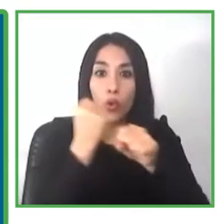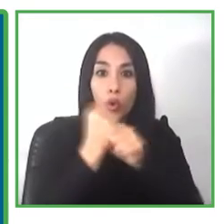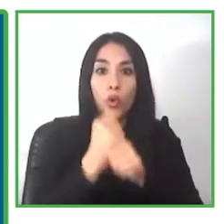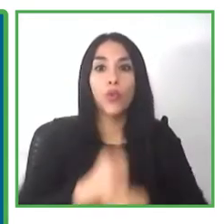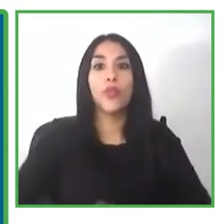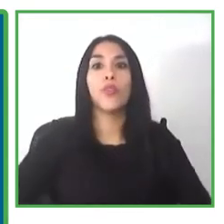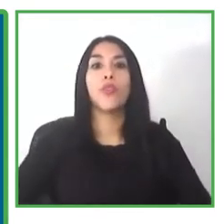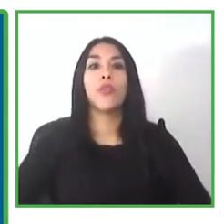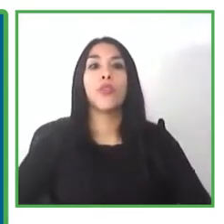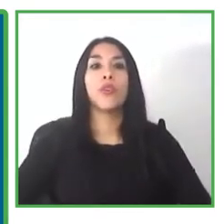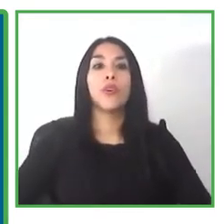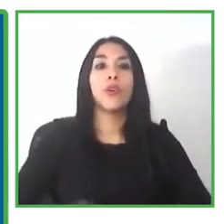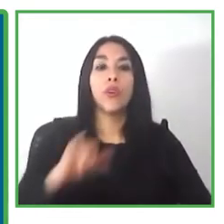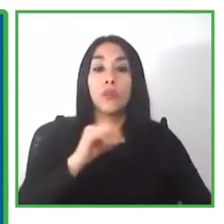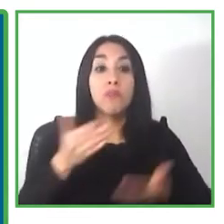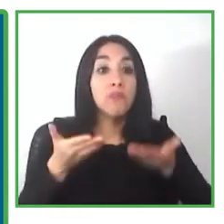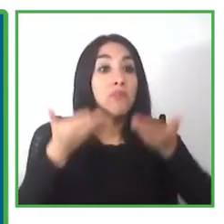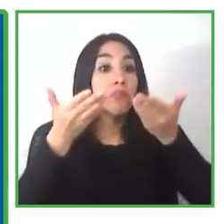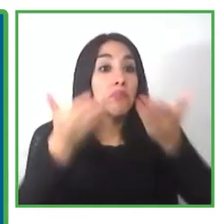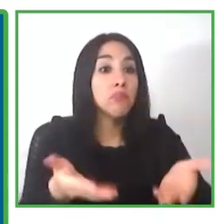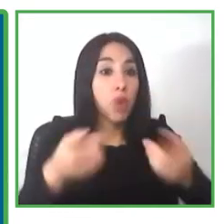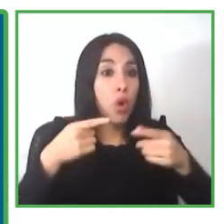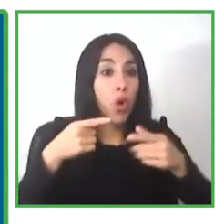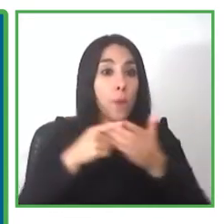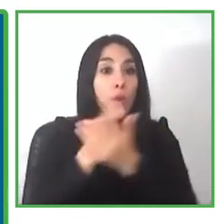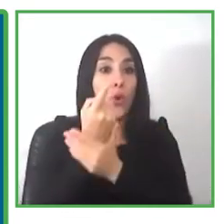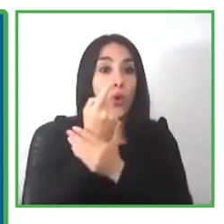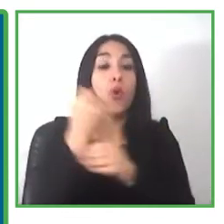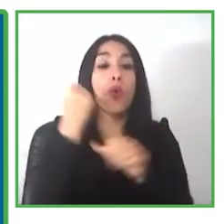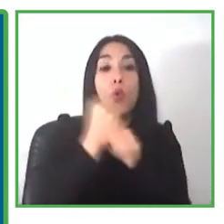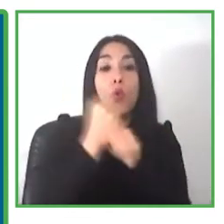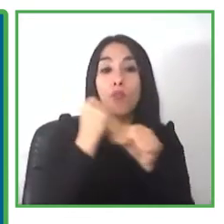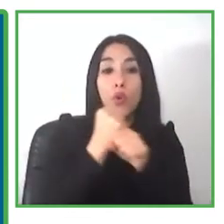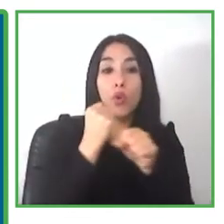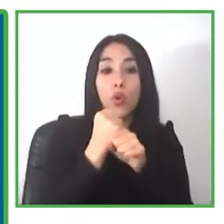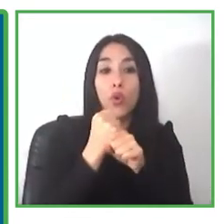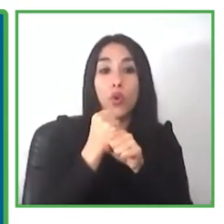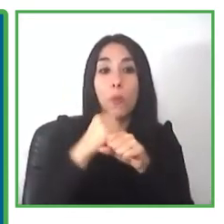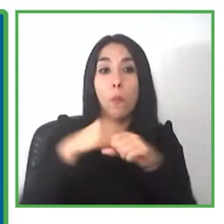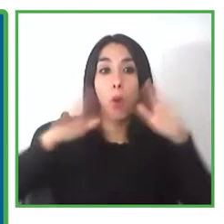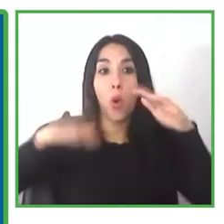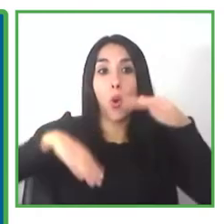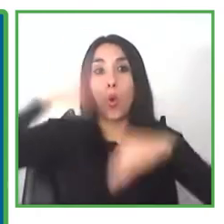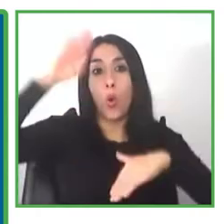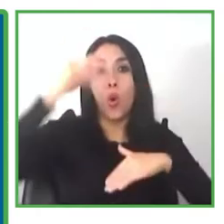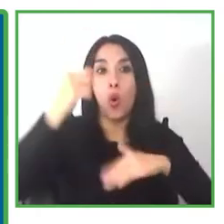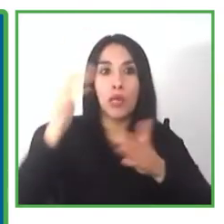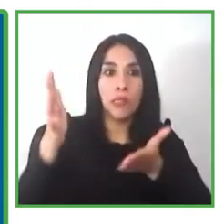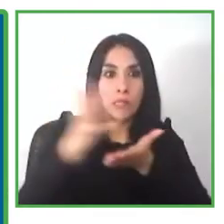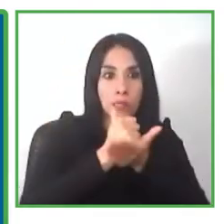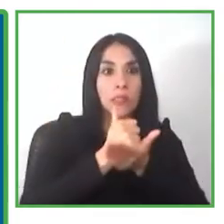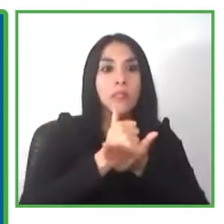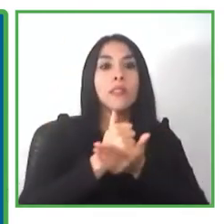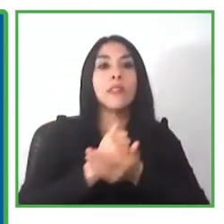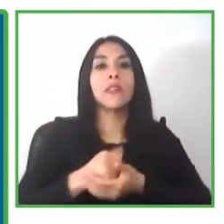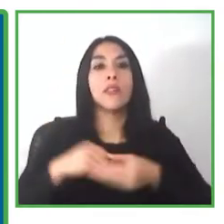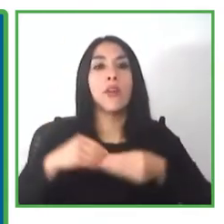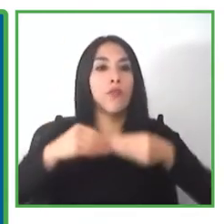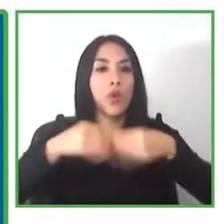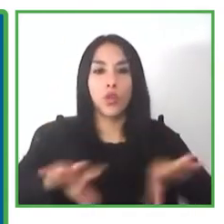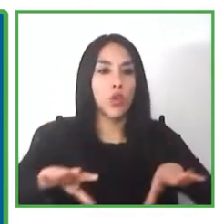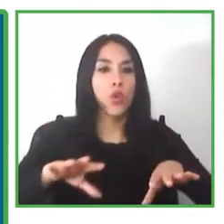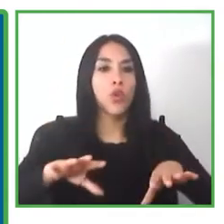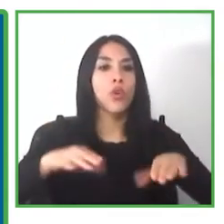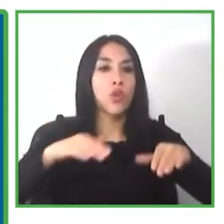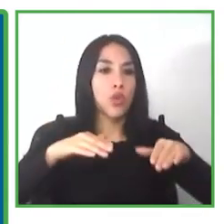opportunities we should also offer opportunities to work and to increase salary without losing the right of the public uh